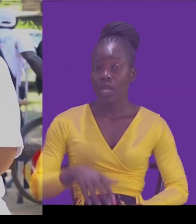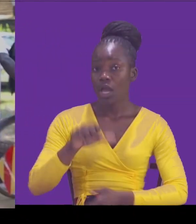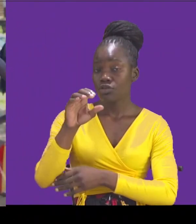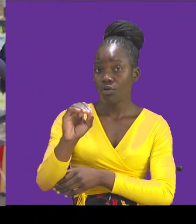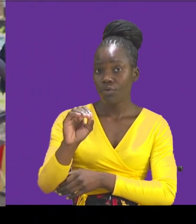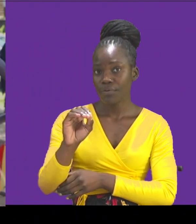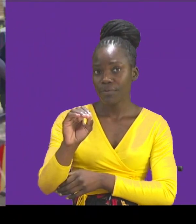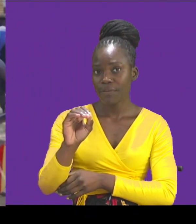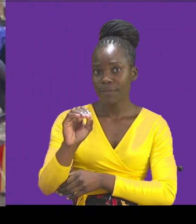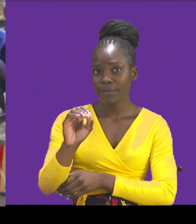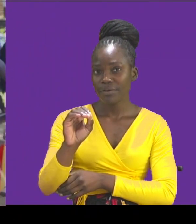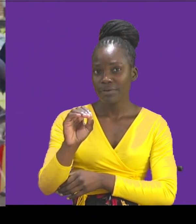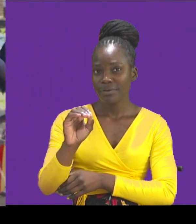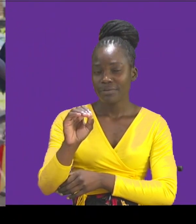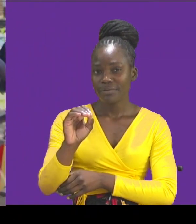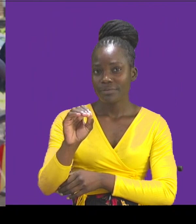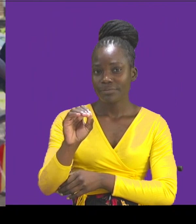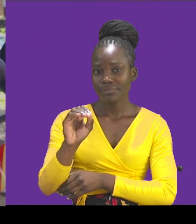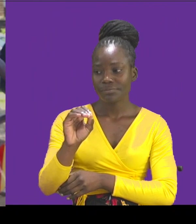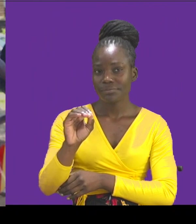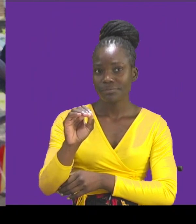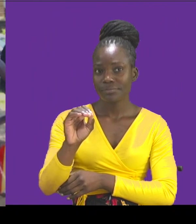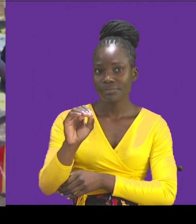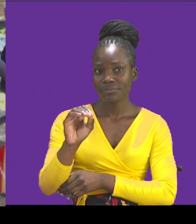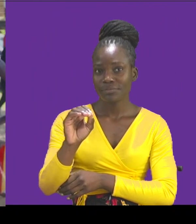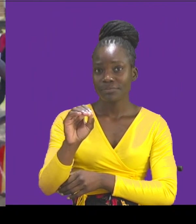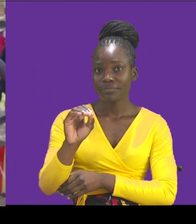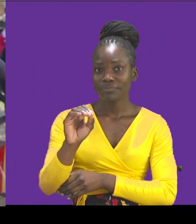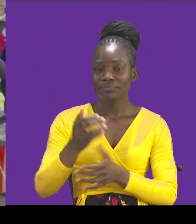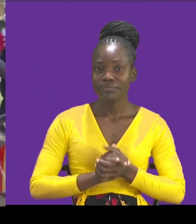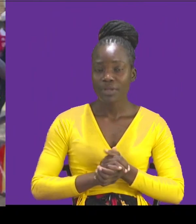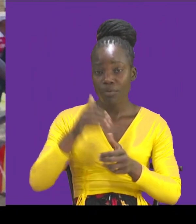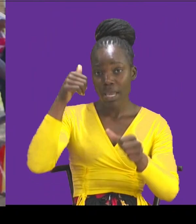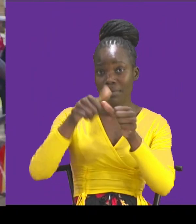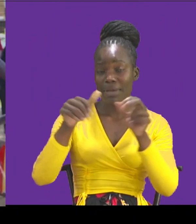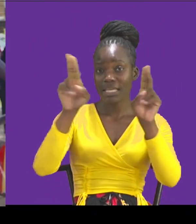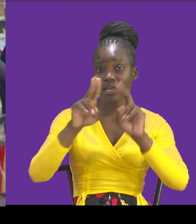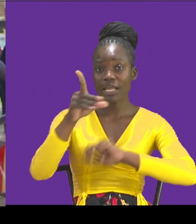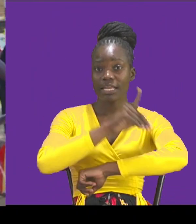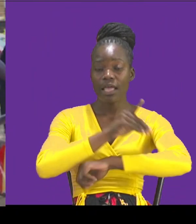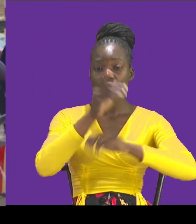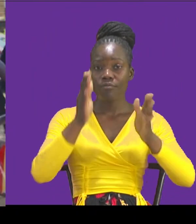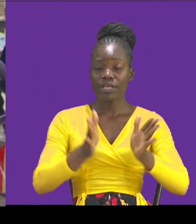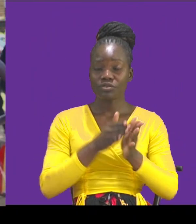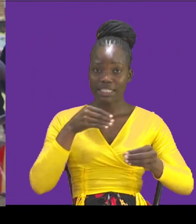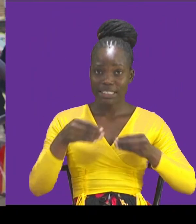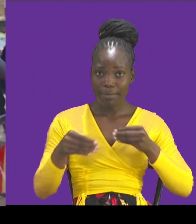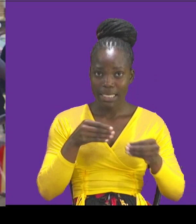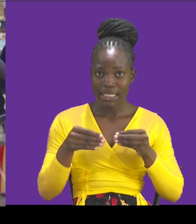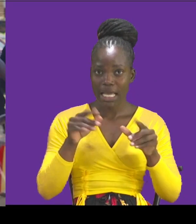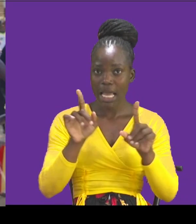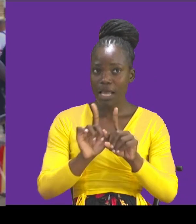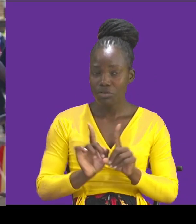So, today we are at Technical University of Mombasa where we are marking the International Day of Persons with Disabilities and